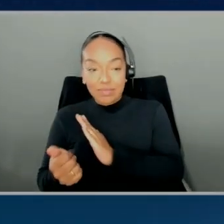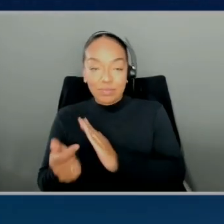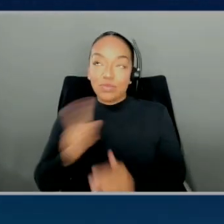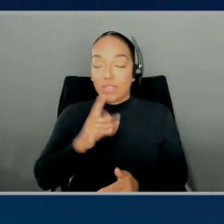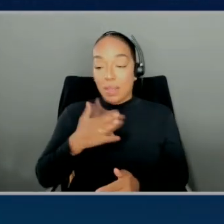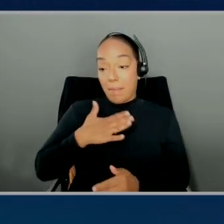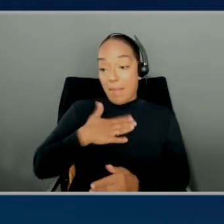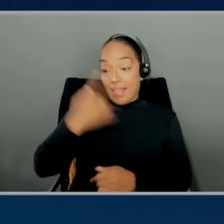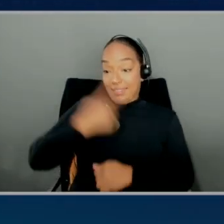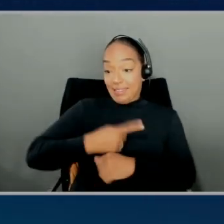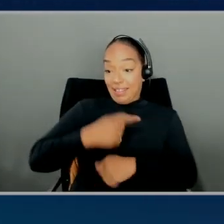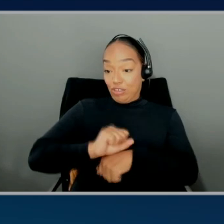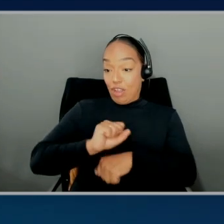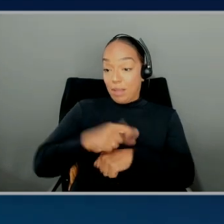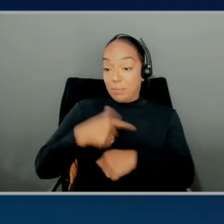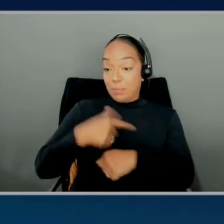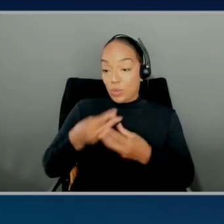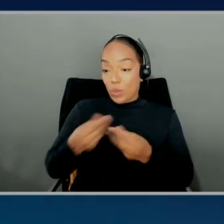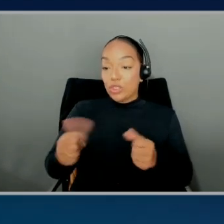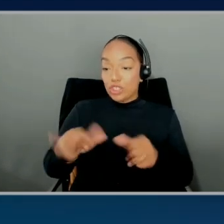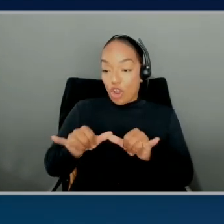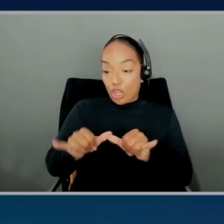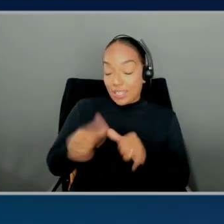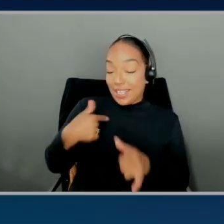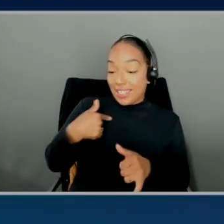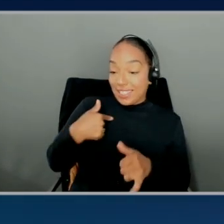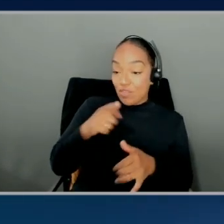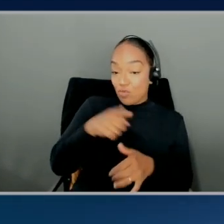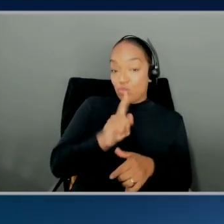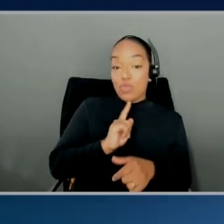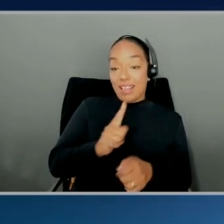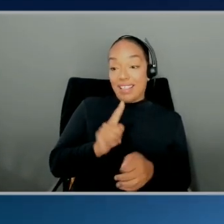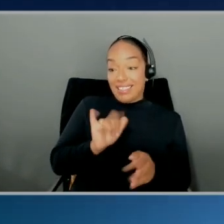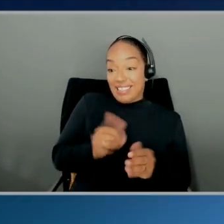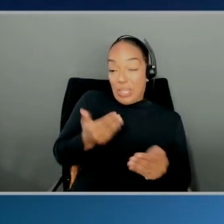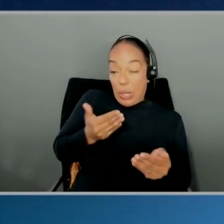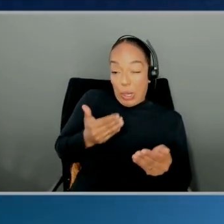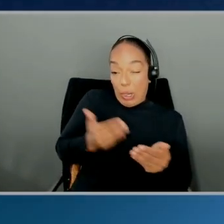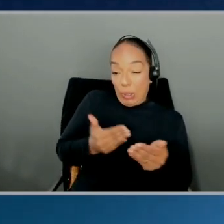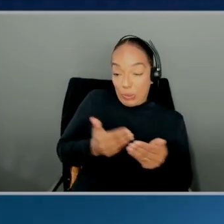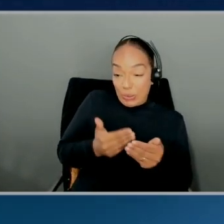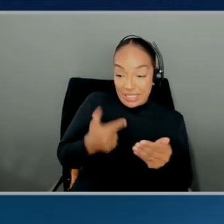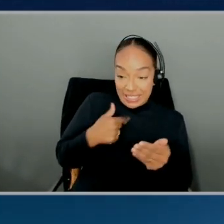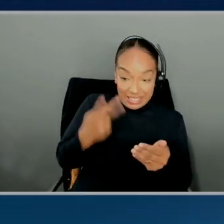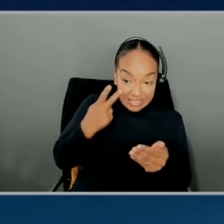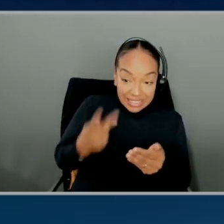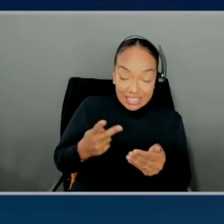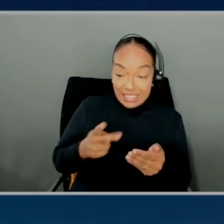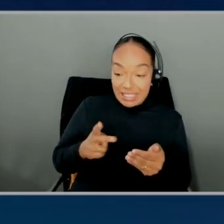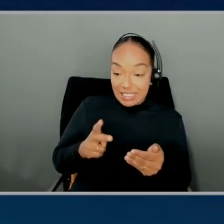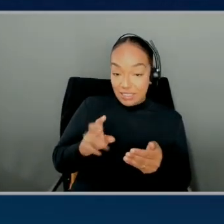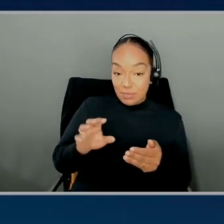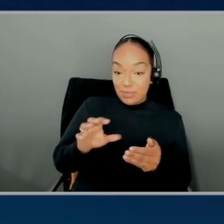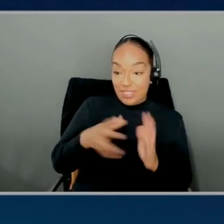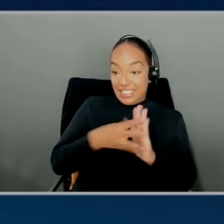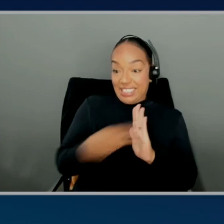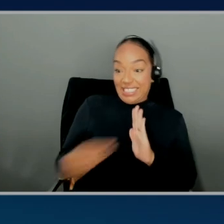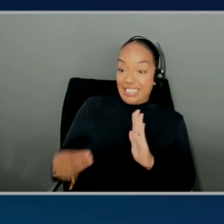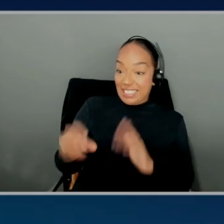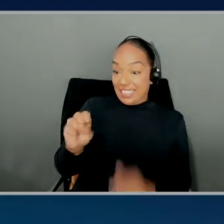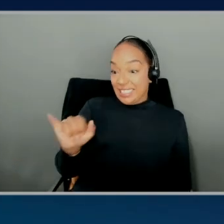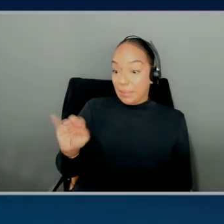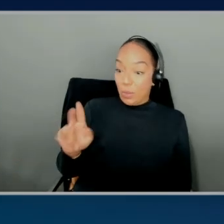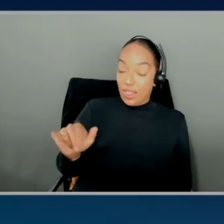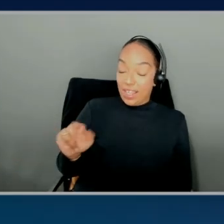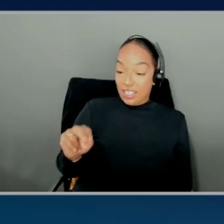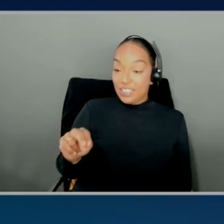architect, right? So like this is the closest I've ever seen to simulating that scenario of being dropped into a room with a customer that says,